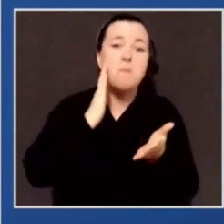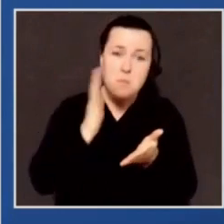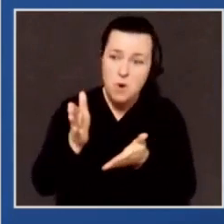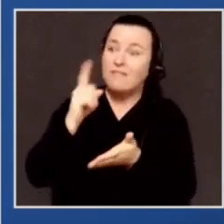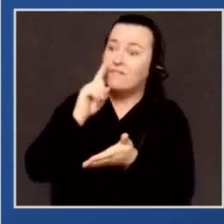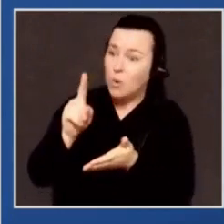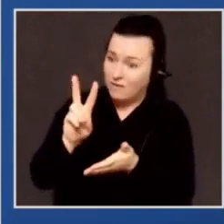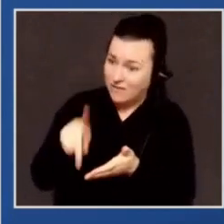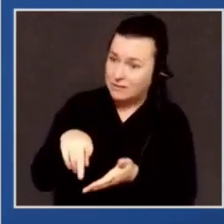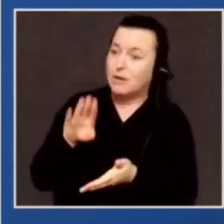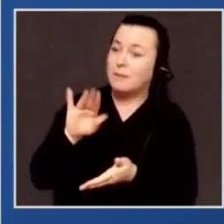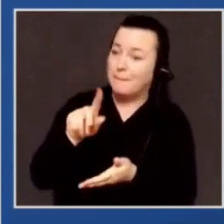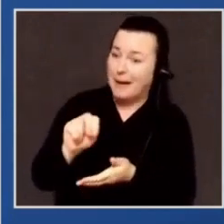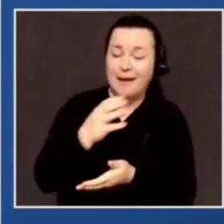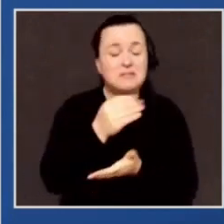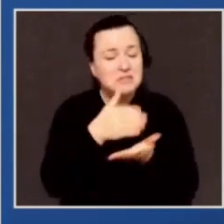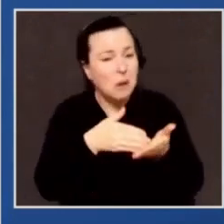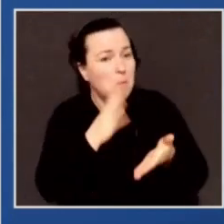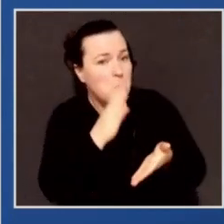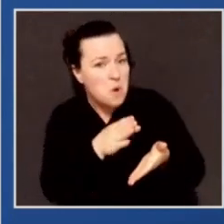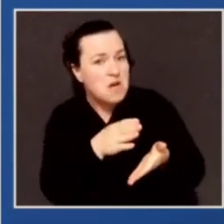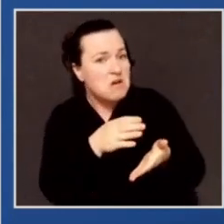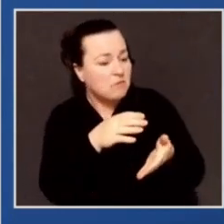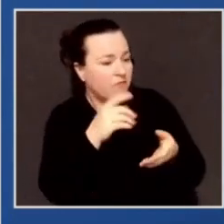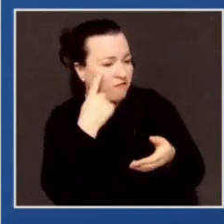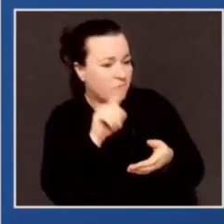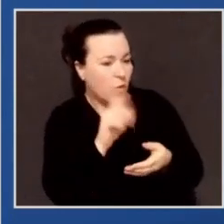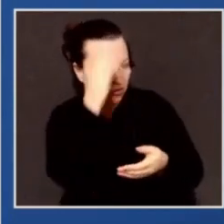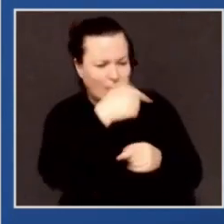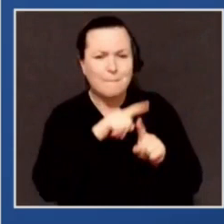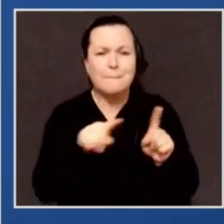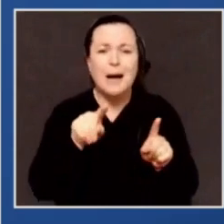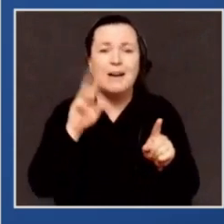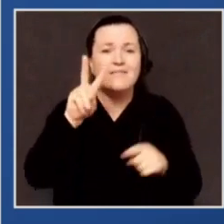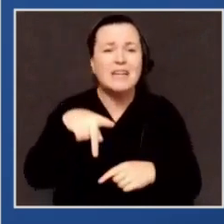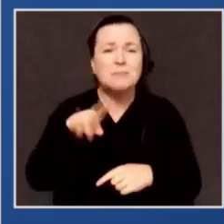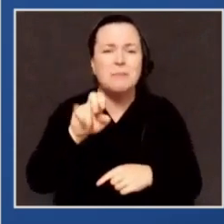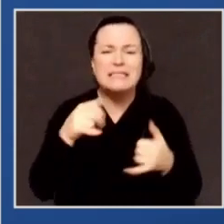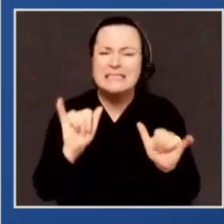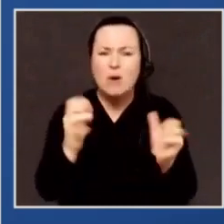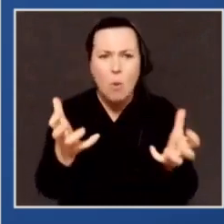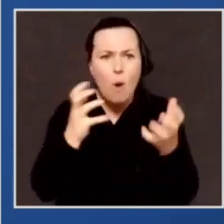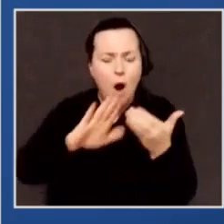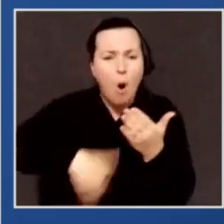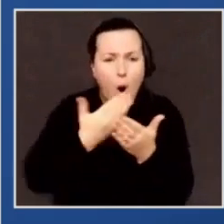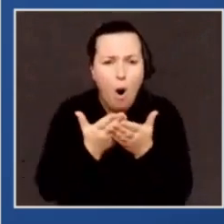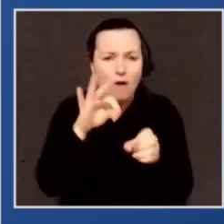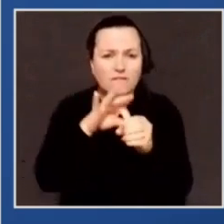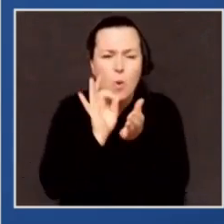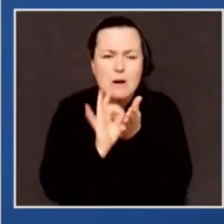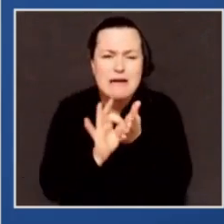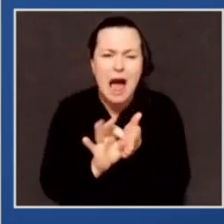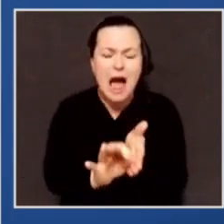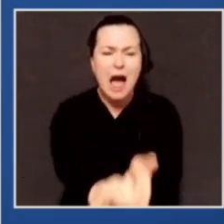Donald Trump. But the vice president believes they all should be counted. And when all of the votes are tallied, as they have been in